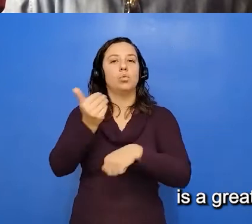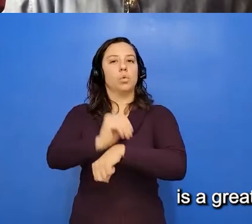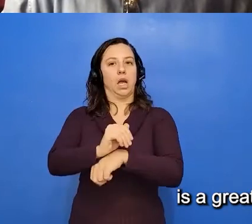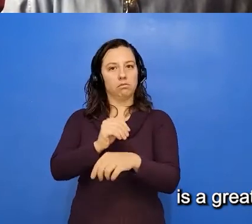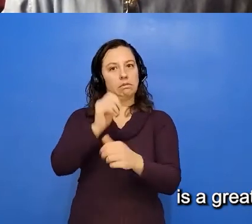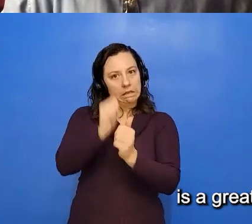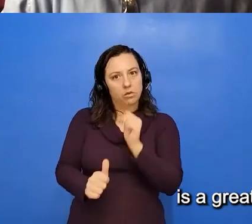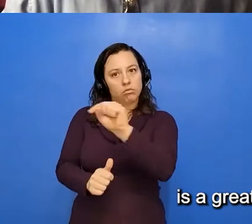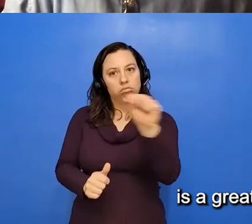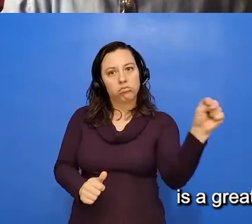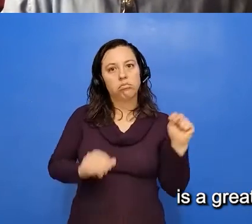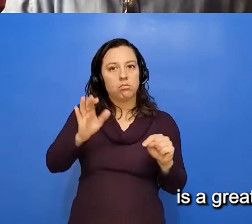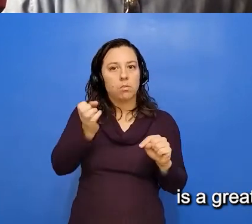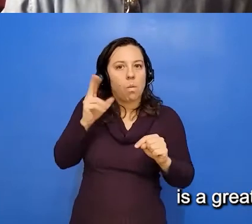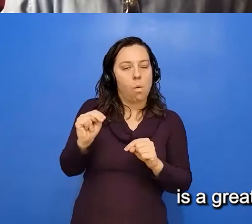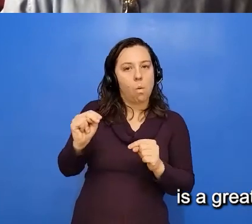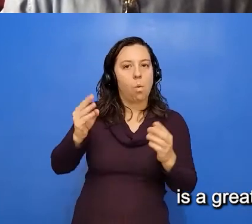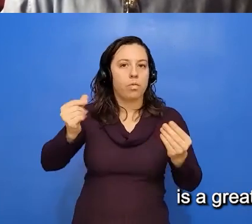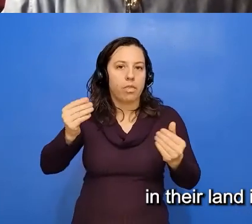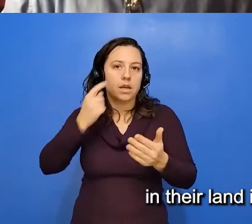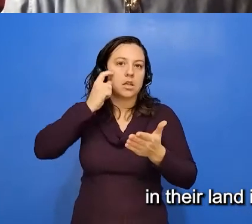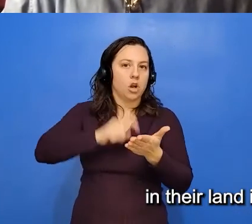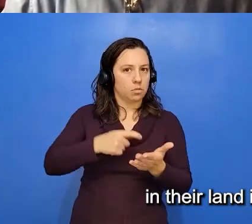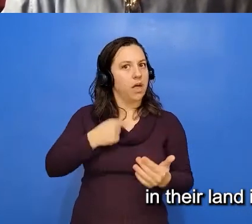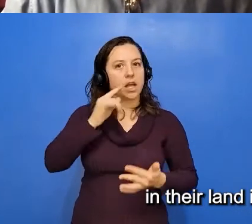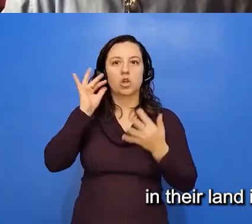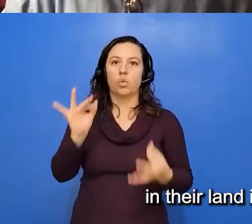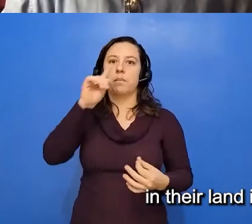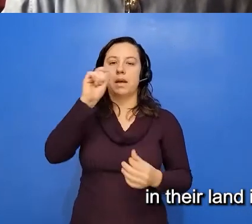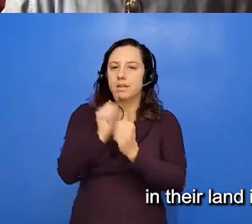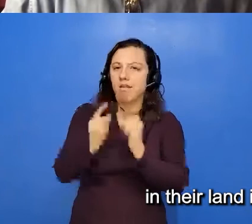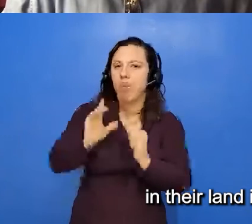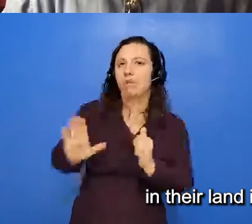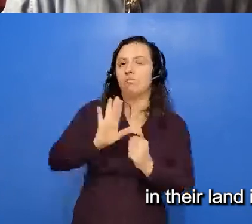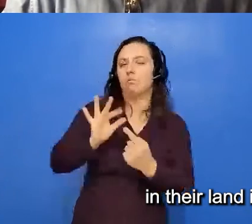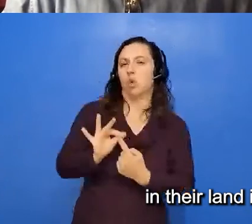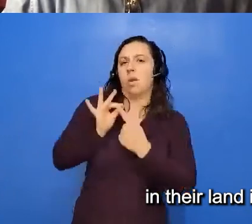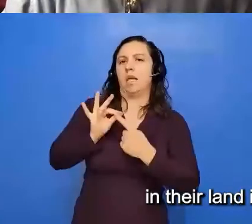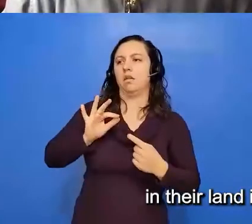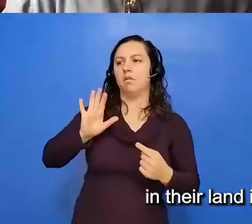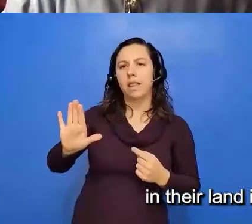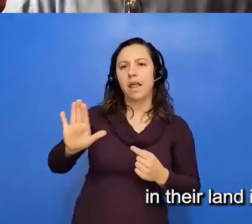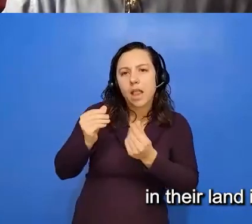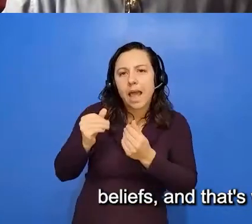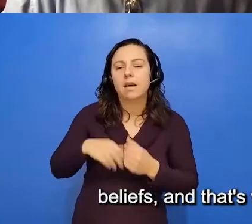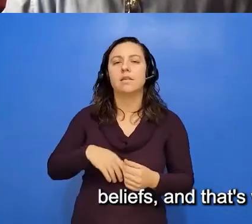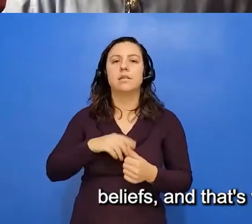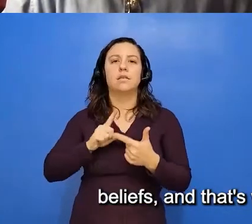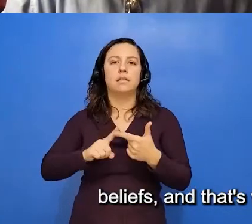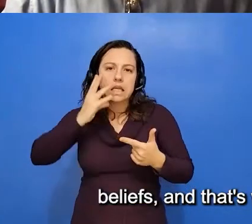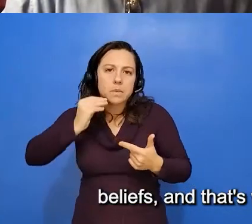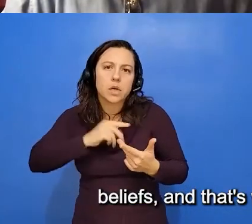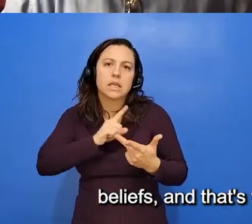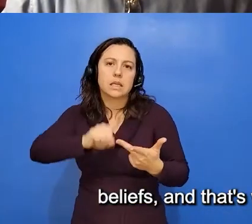one of us, which I think is a great thing because everybody is unique in their land, in their experience, in their